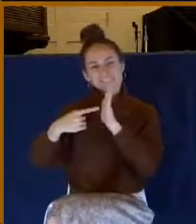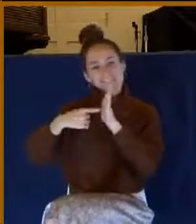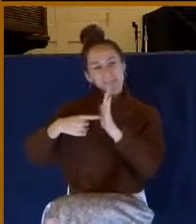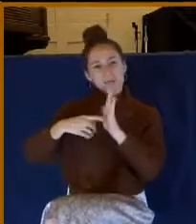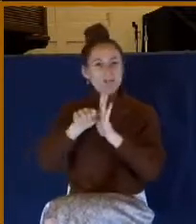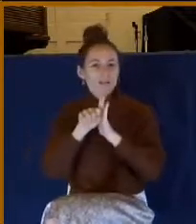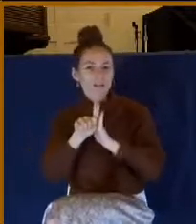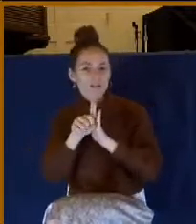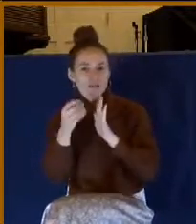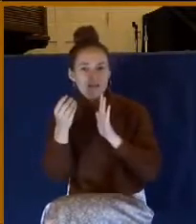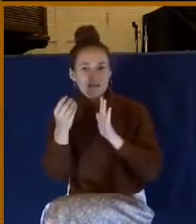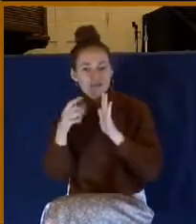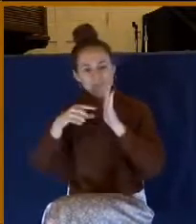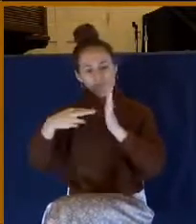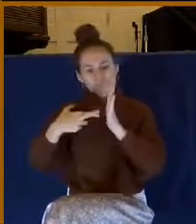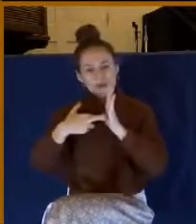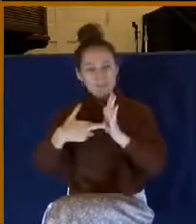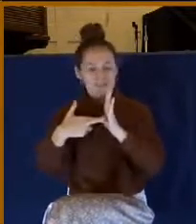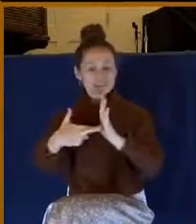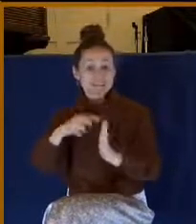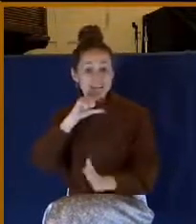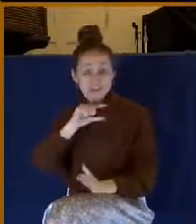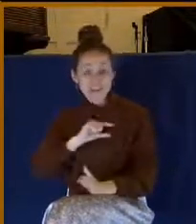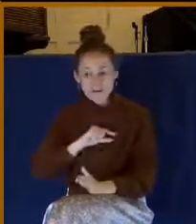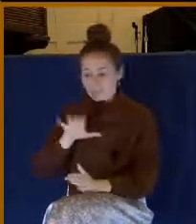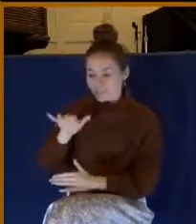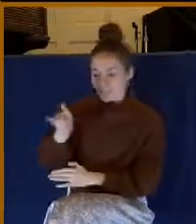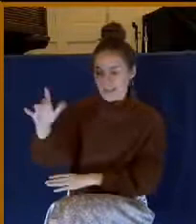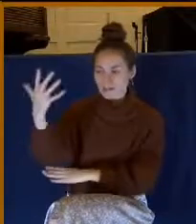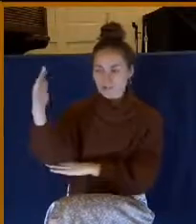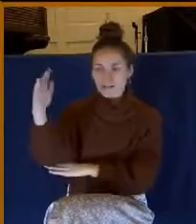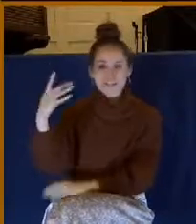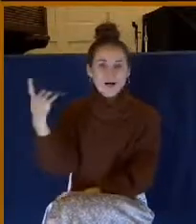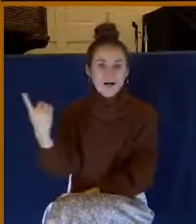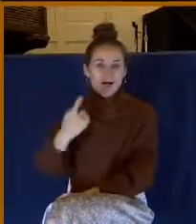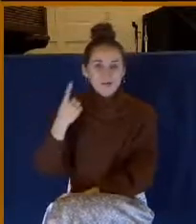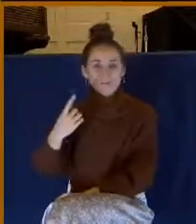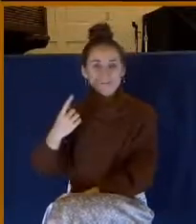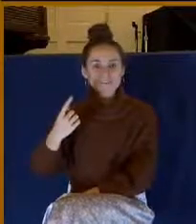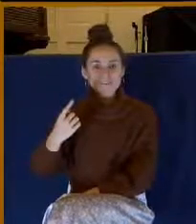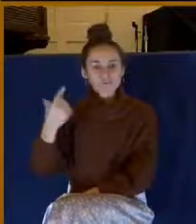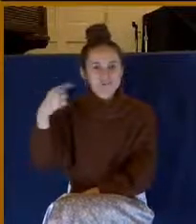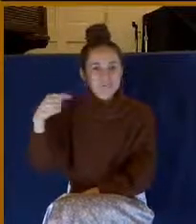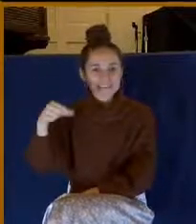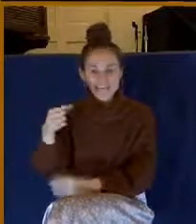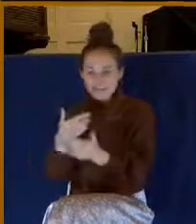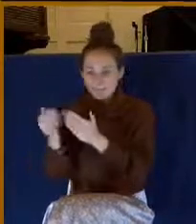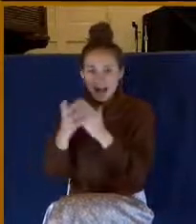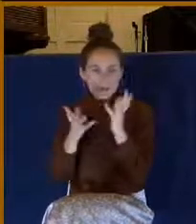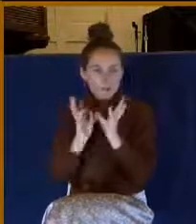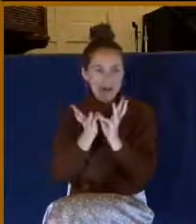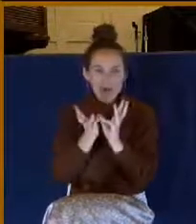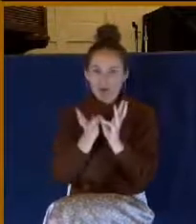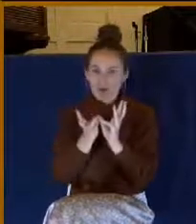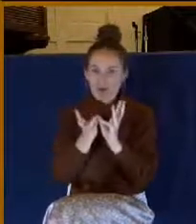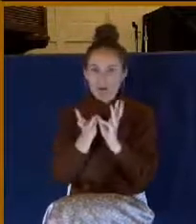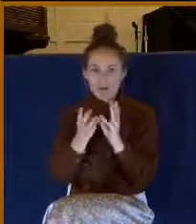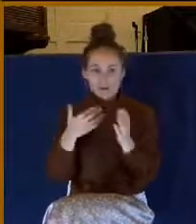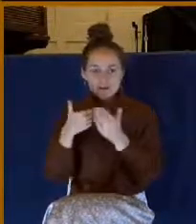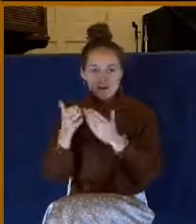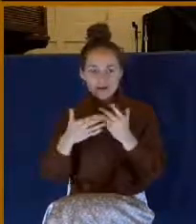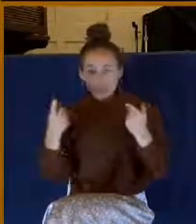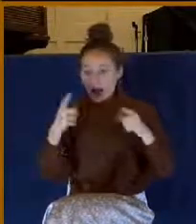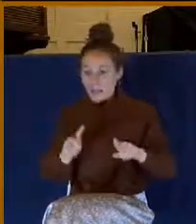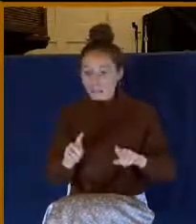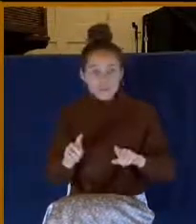You say, in what way? Well, the evergreen tree is always green despite the weather. Despite the outward circumstances, it's